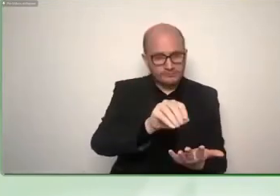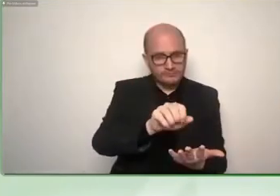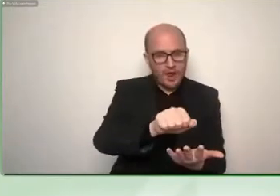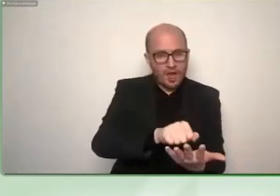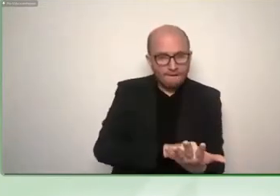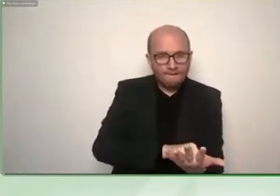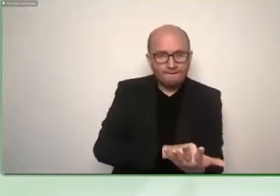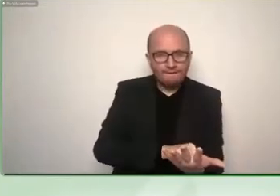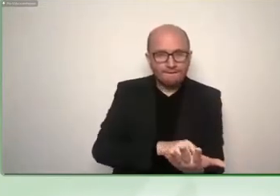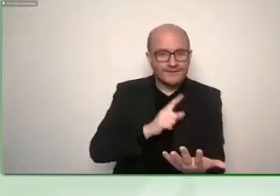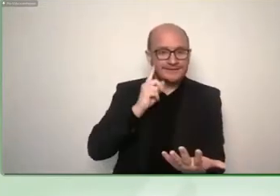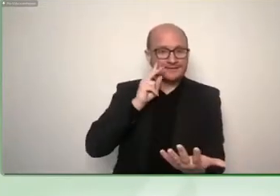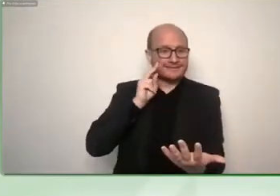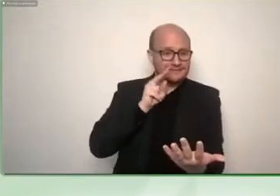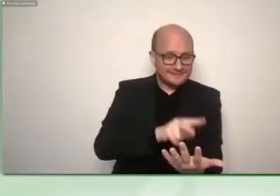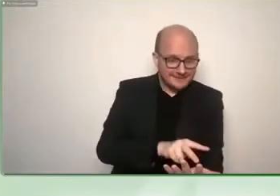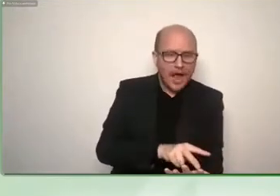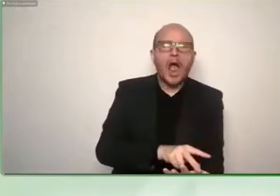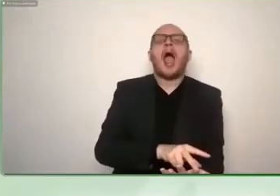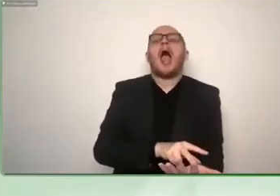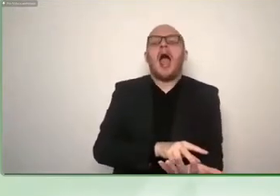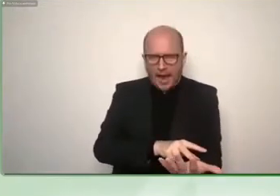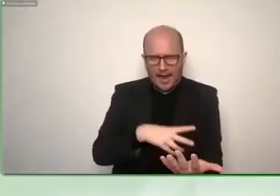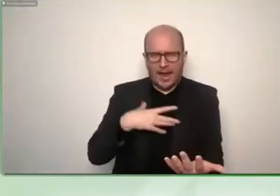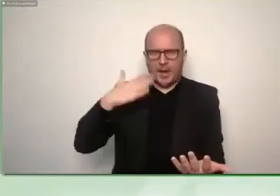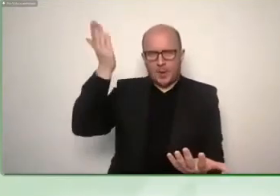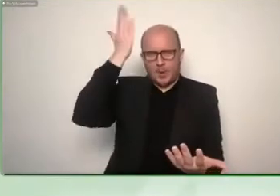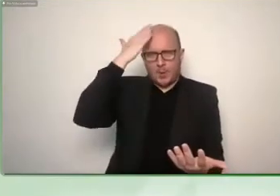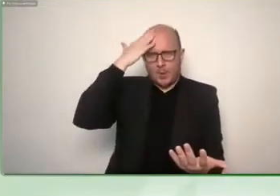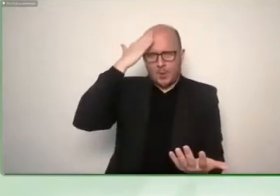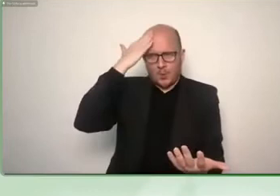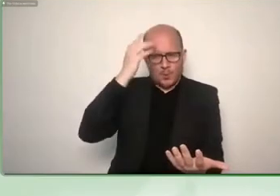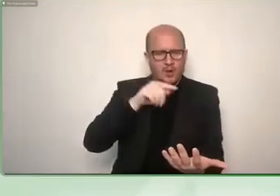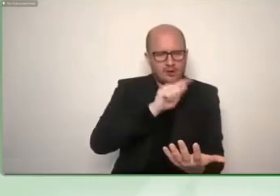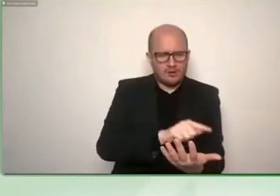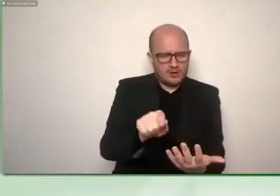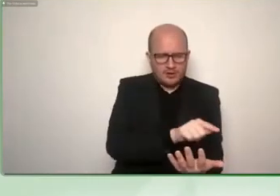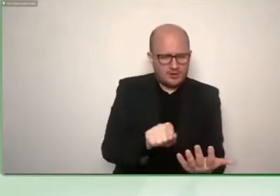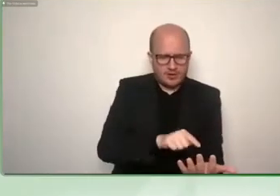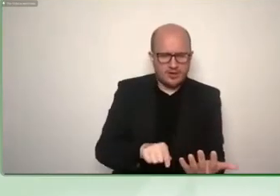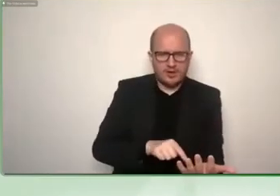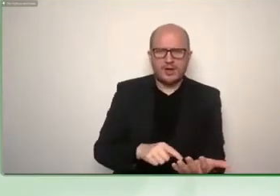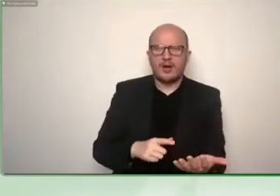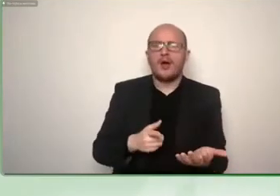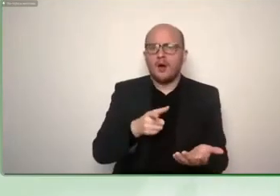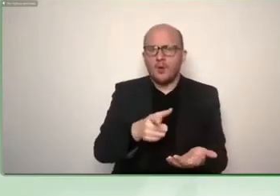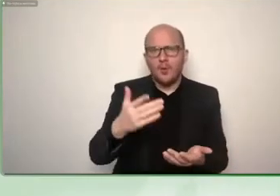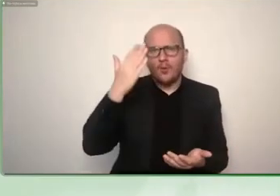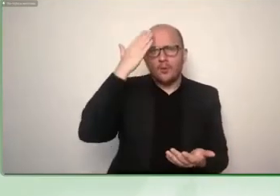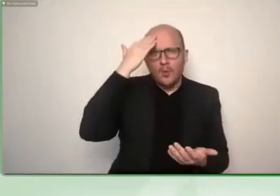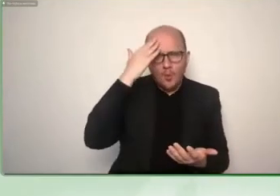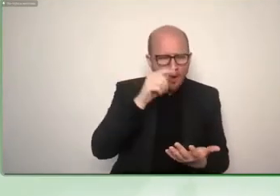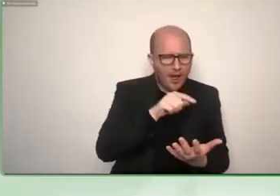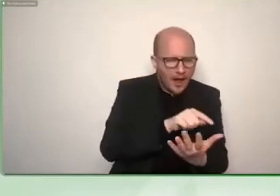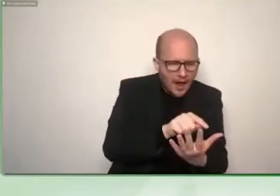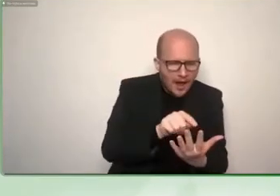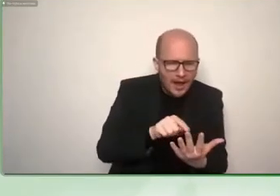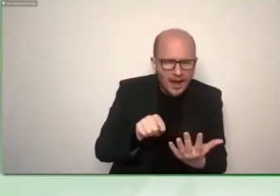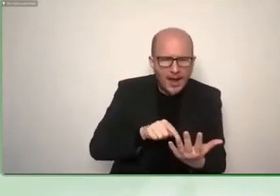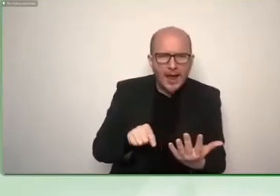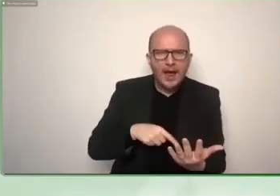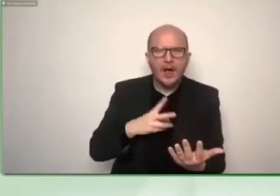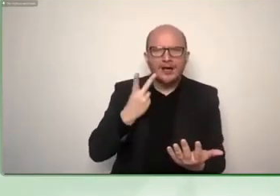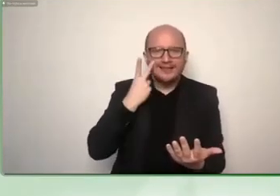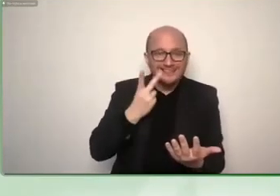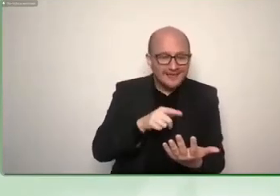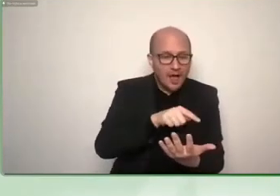the vowels are just dots no so you can read the single letters while you actually communicate